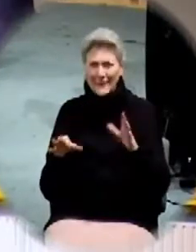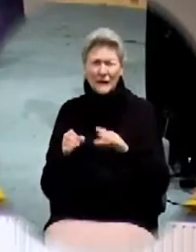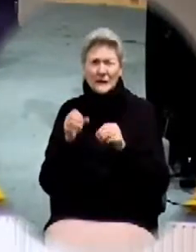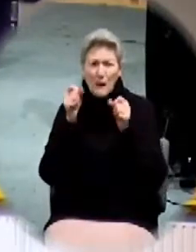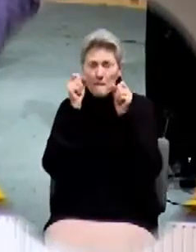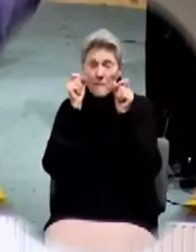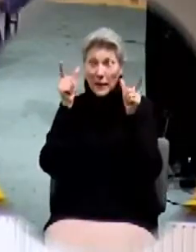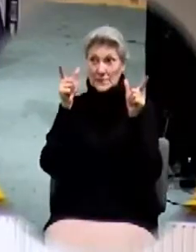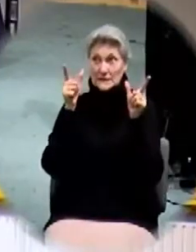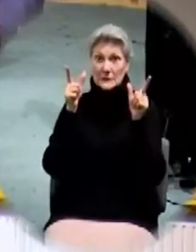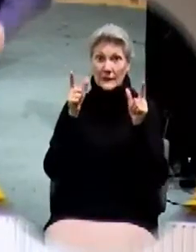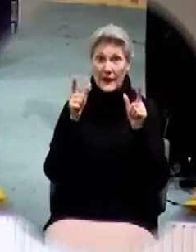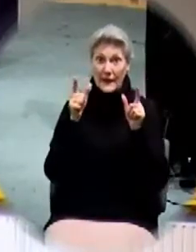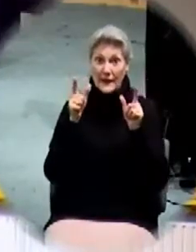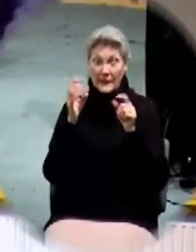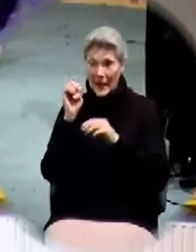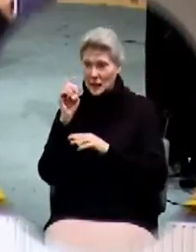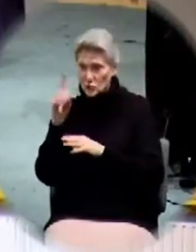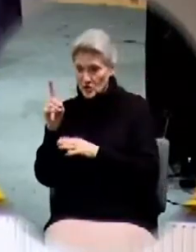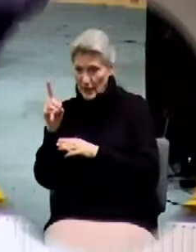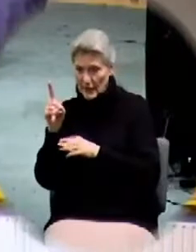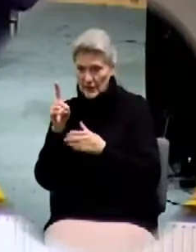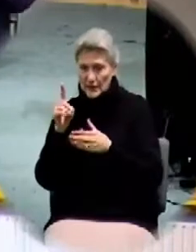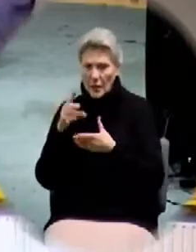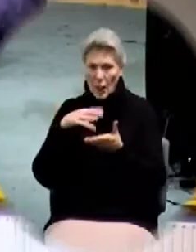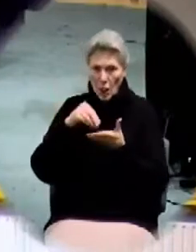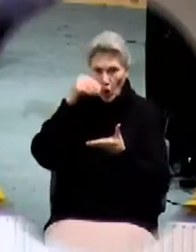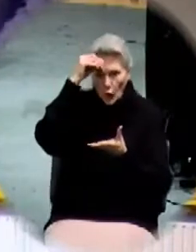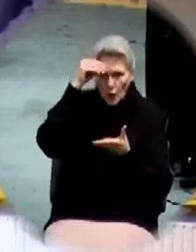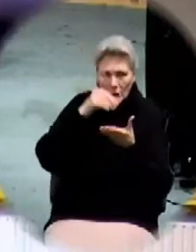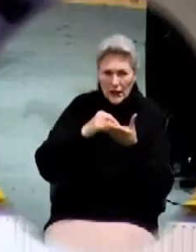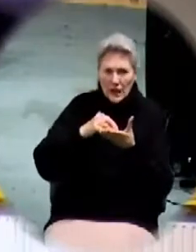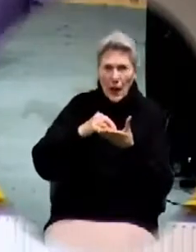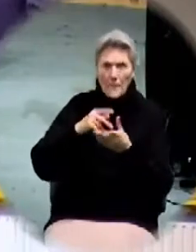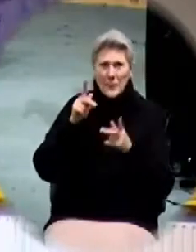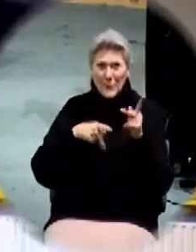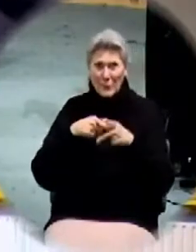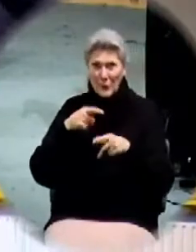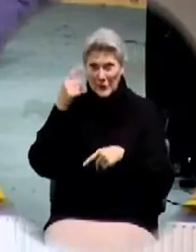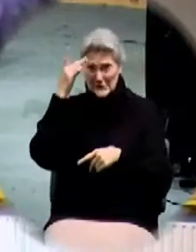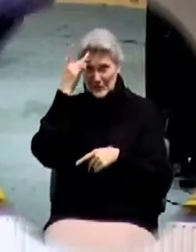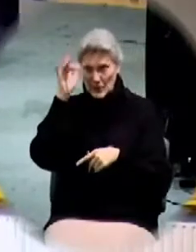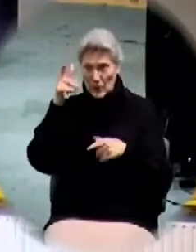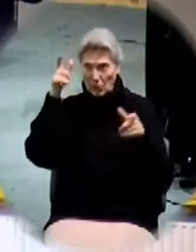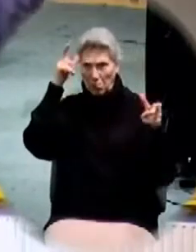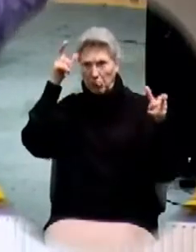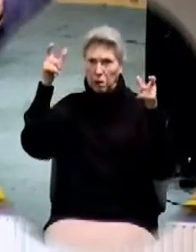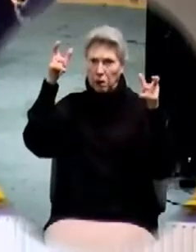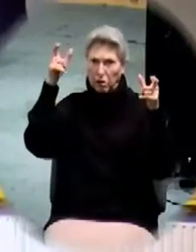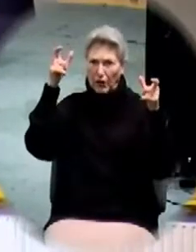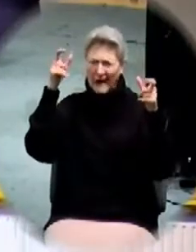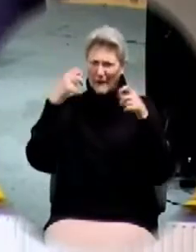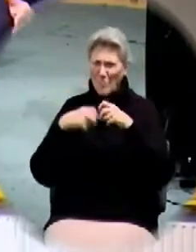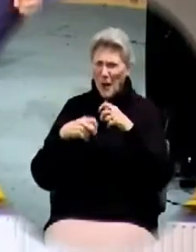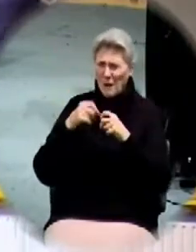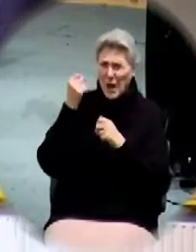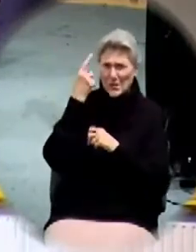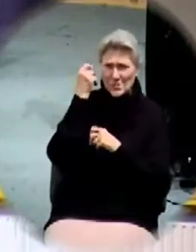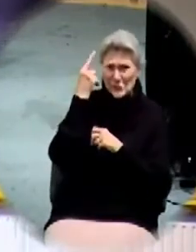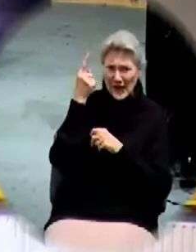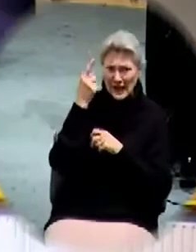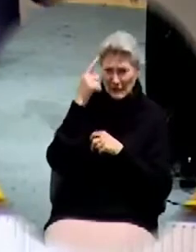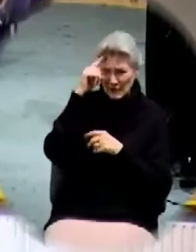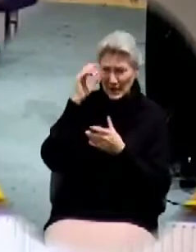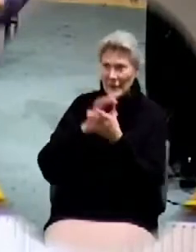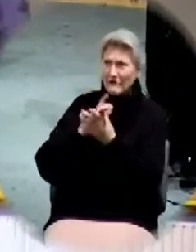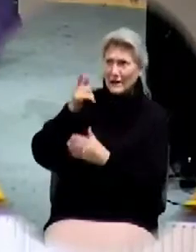that educated, trained, learned, really smart people have a problem understanding and believing in a creator